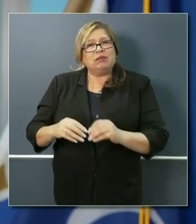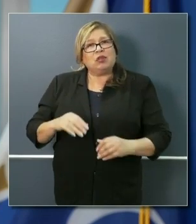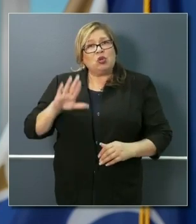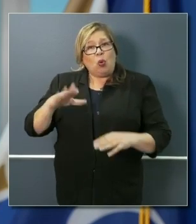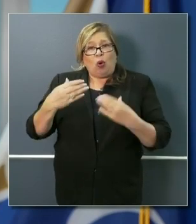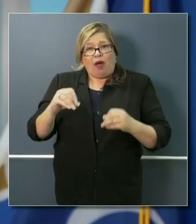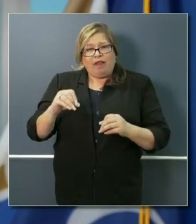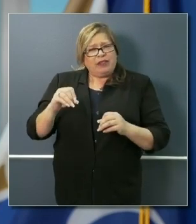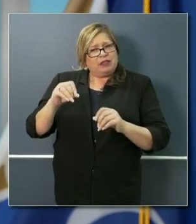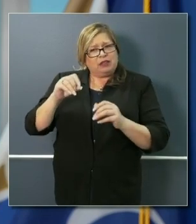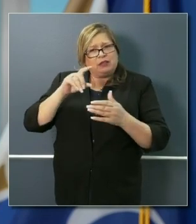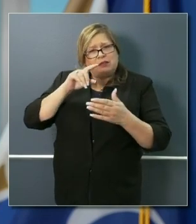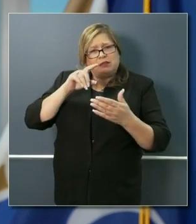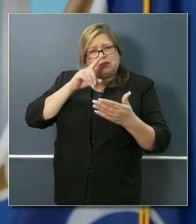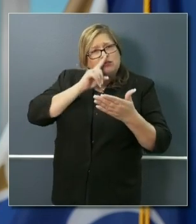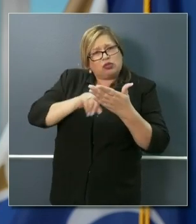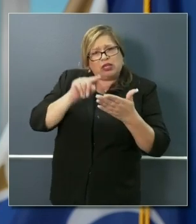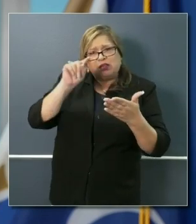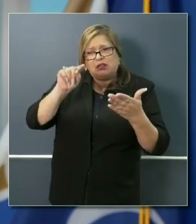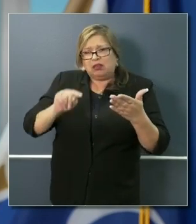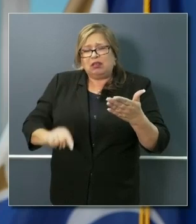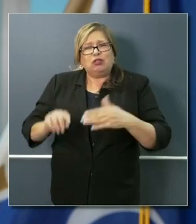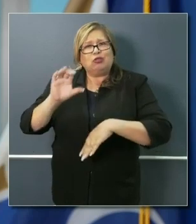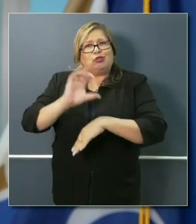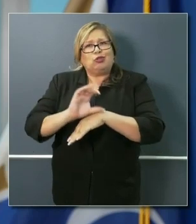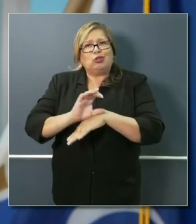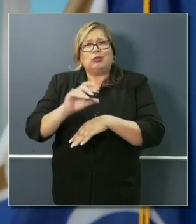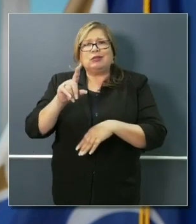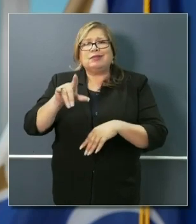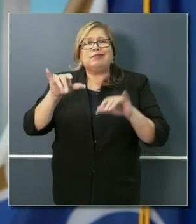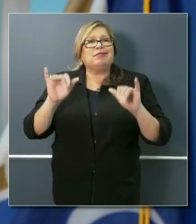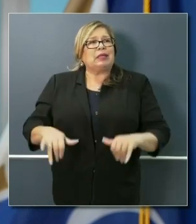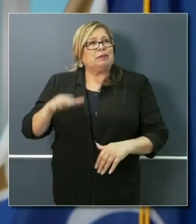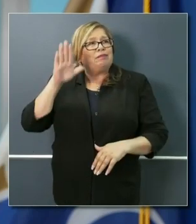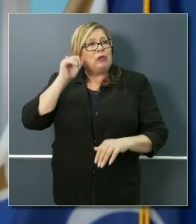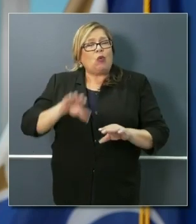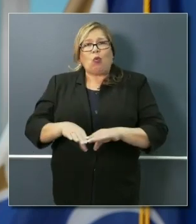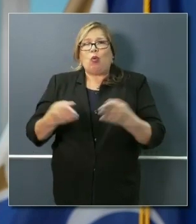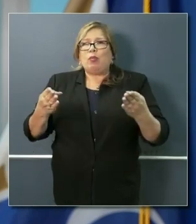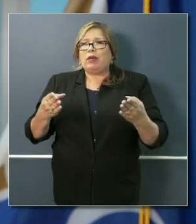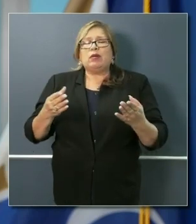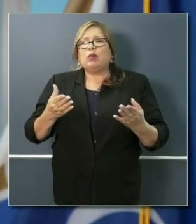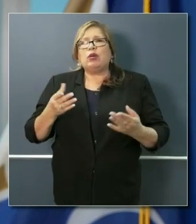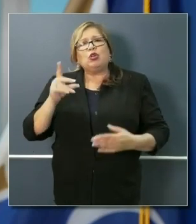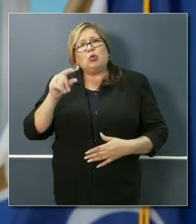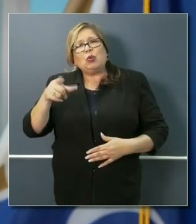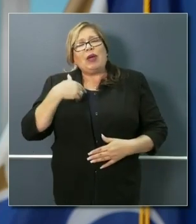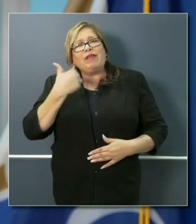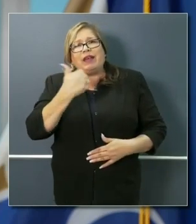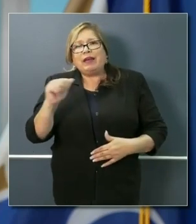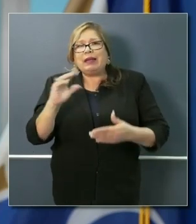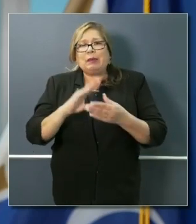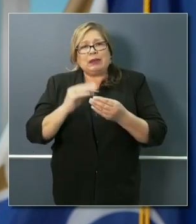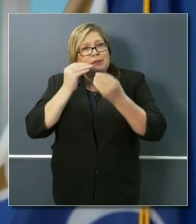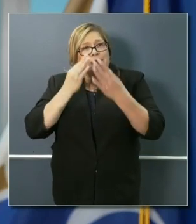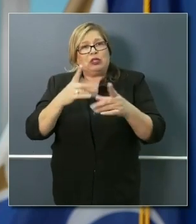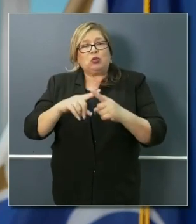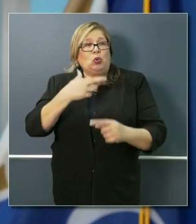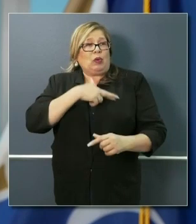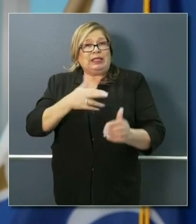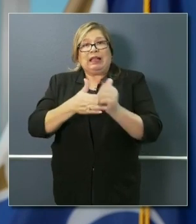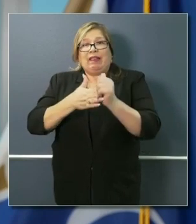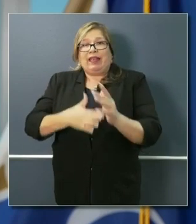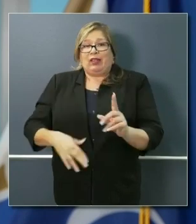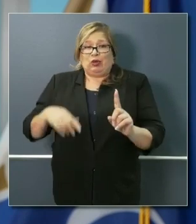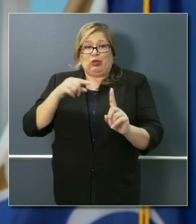other churches that are reported to be staying open? And do you have any message for religious leaders who are arguing